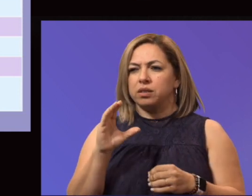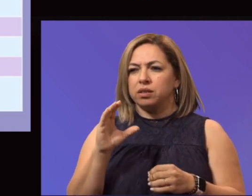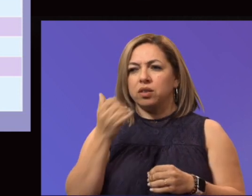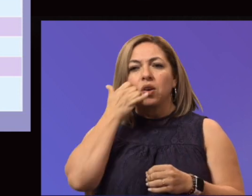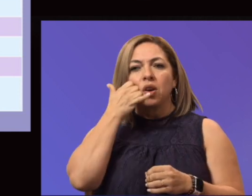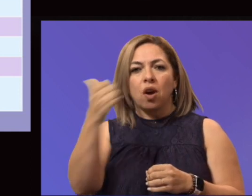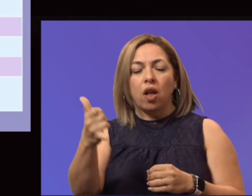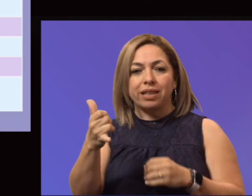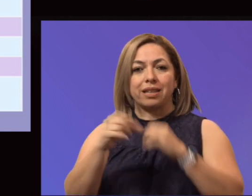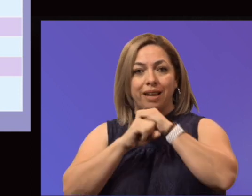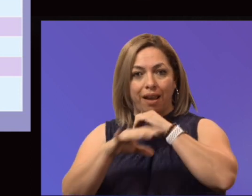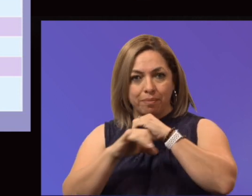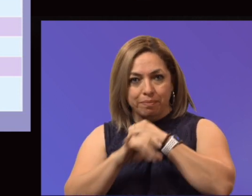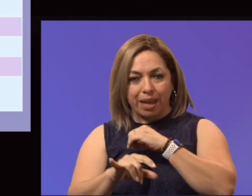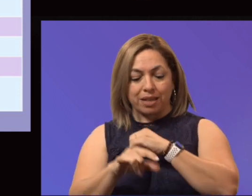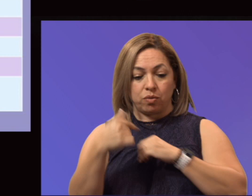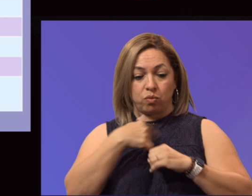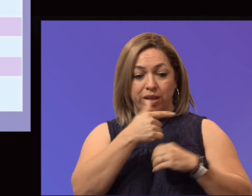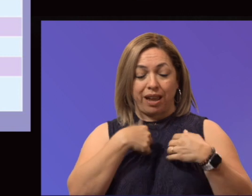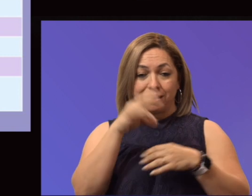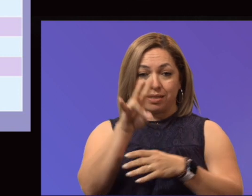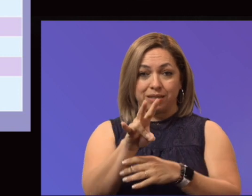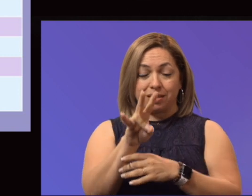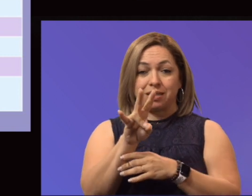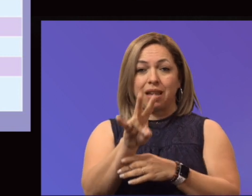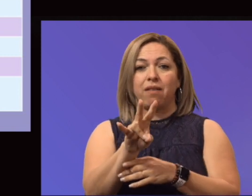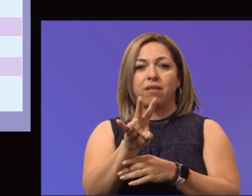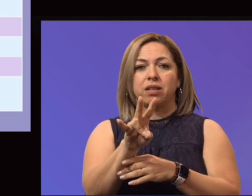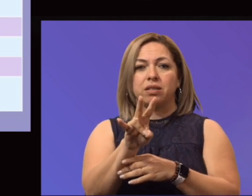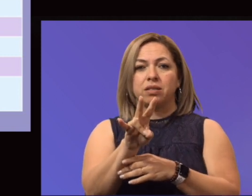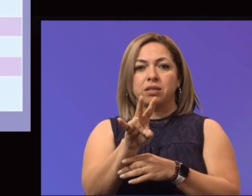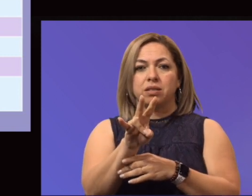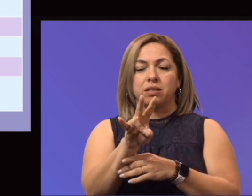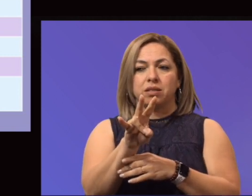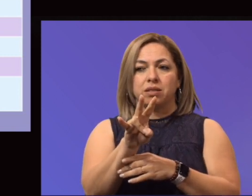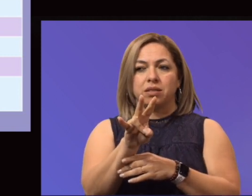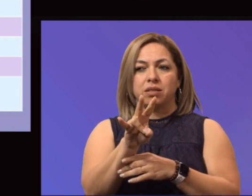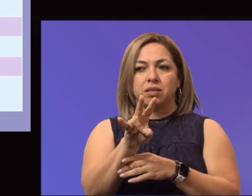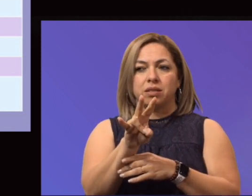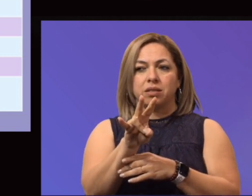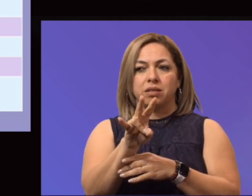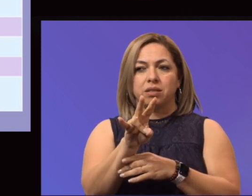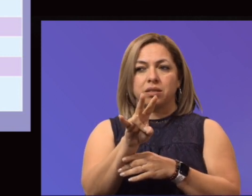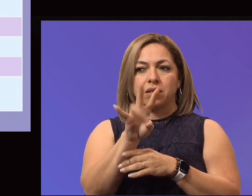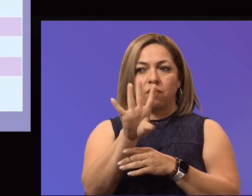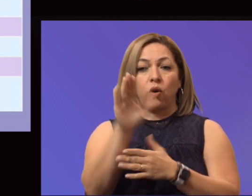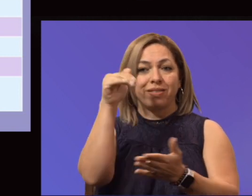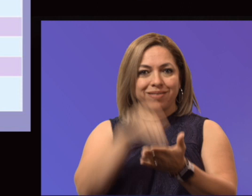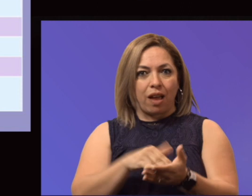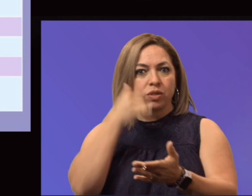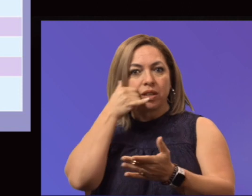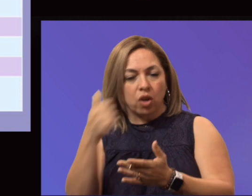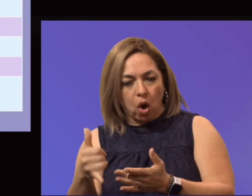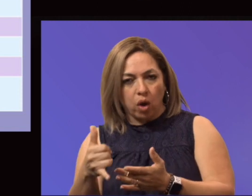just under 74,000 calls that have been made just since the summer of 2020. You see the